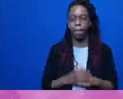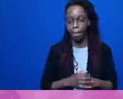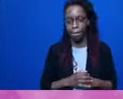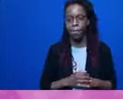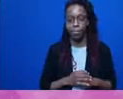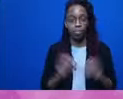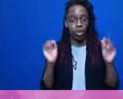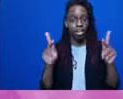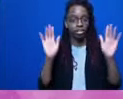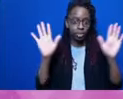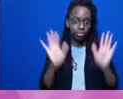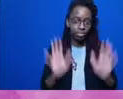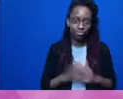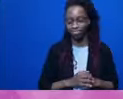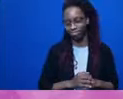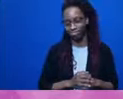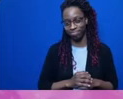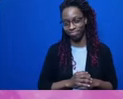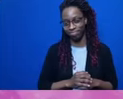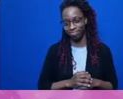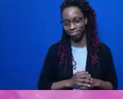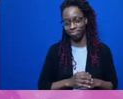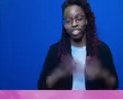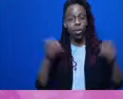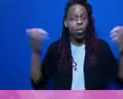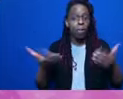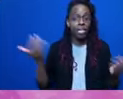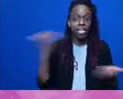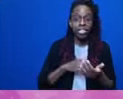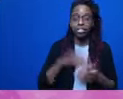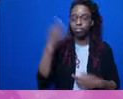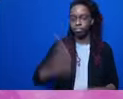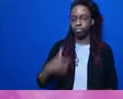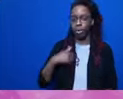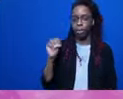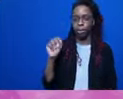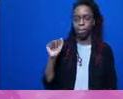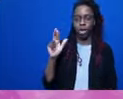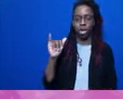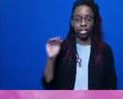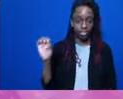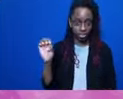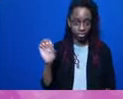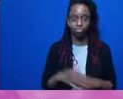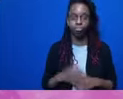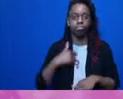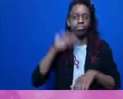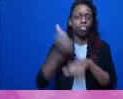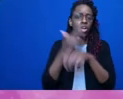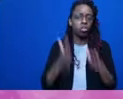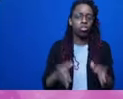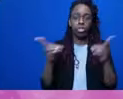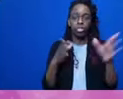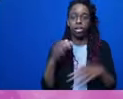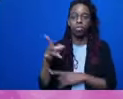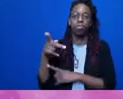So welcome again. I'm Miriam. I'm the founder and director of Project NIA and also co